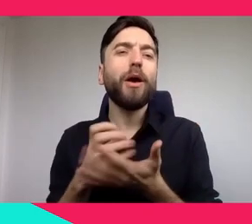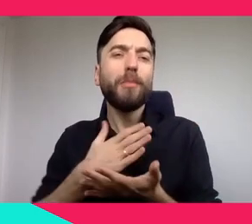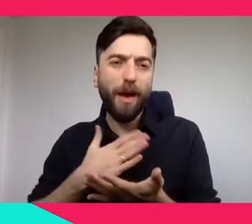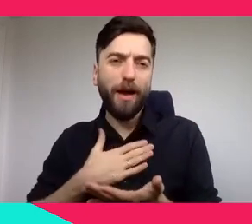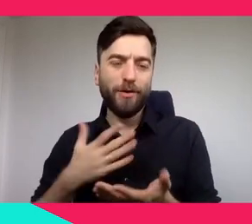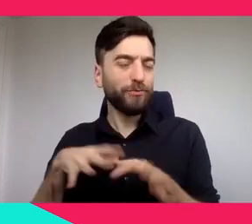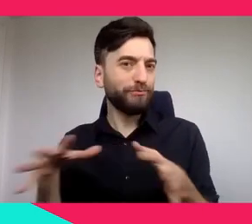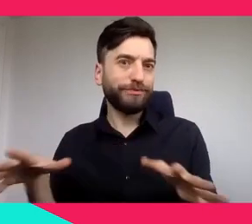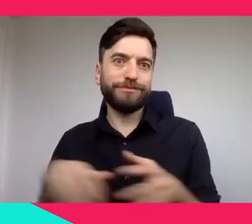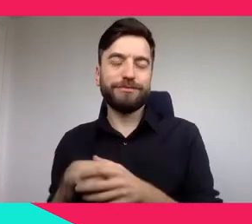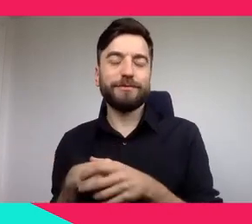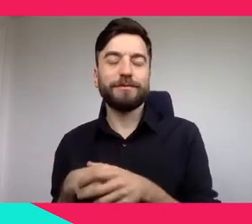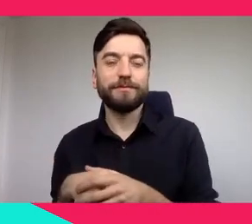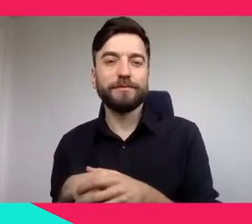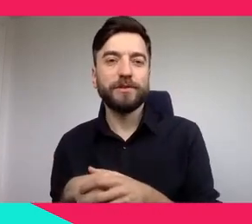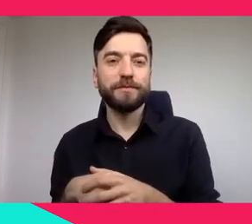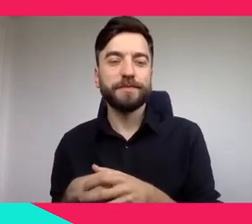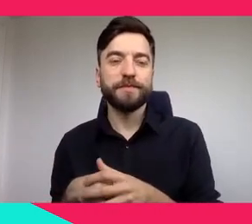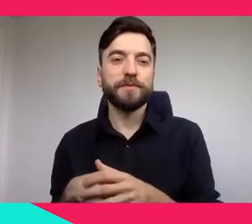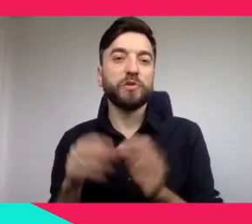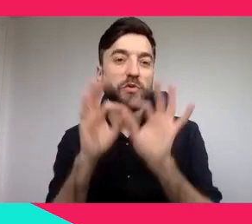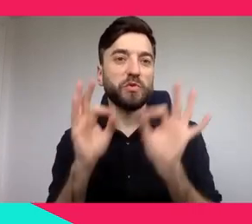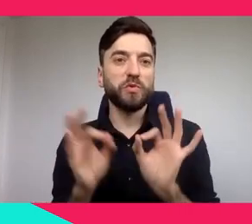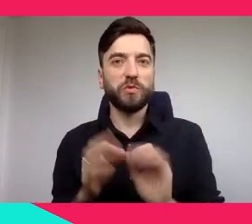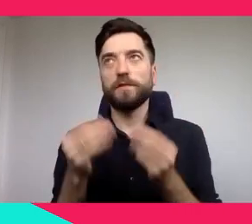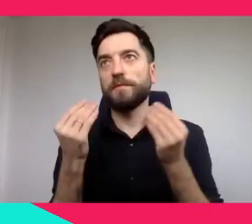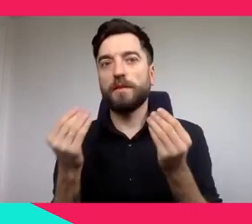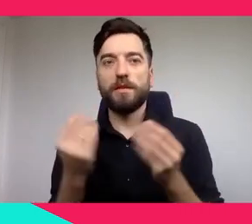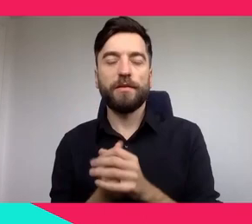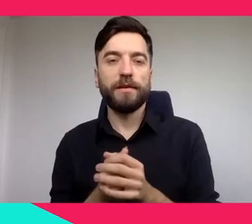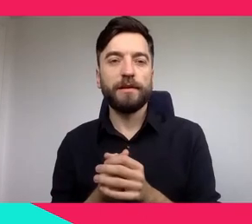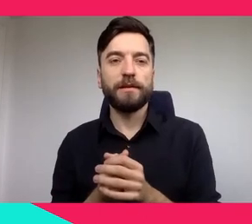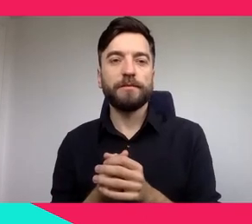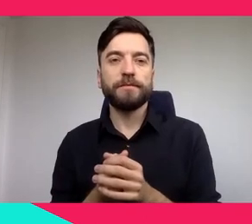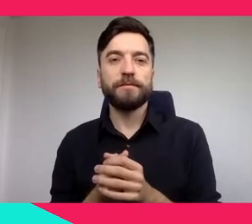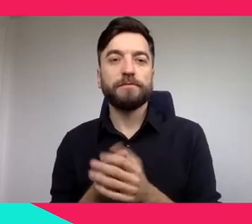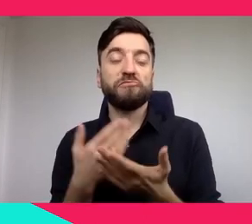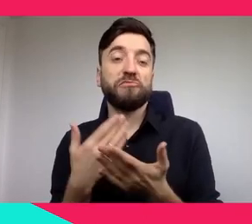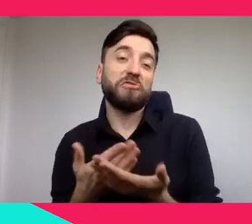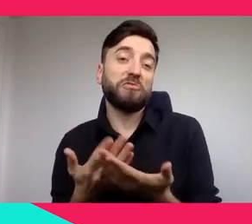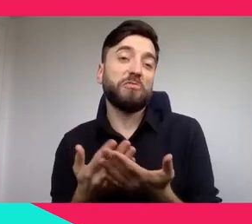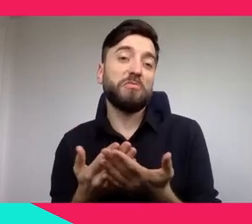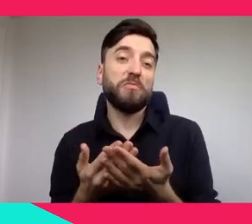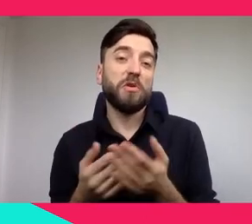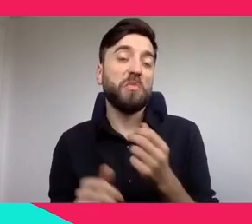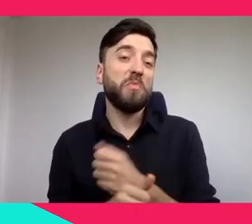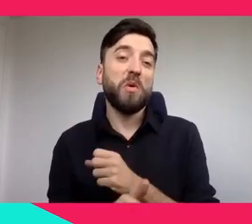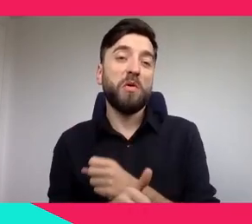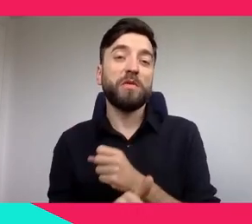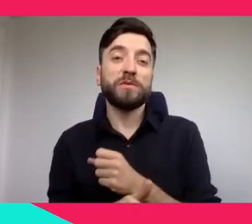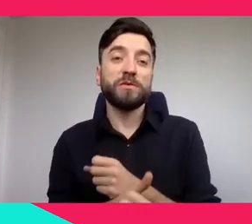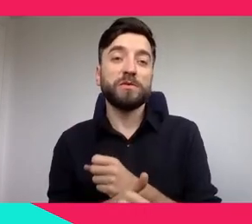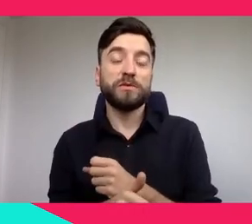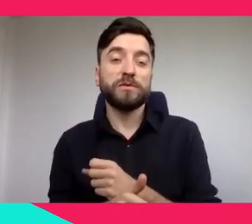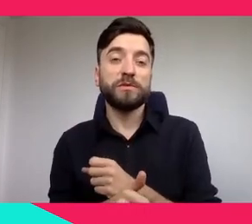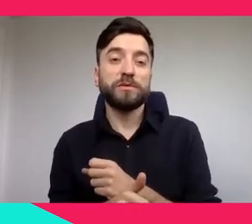awesome stories. So, there's no reason why pop culture licenses should be more successful than a